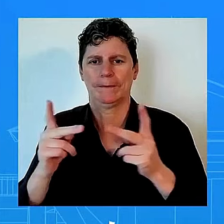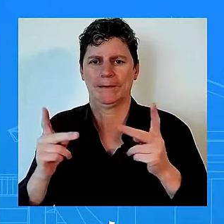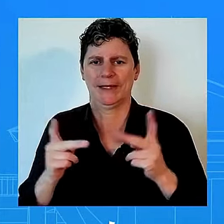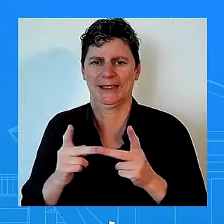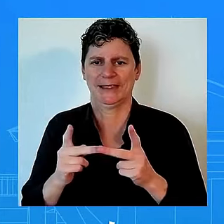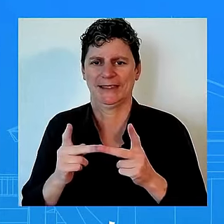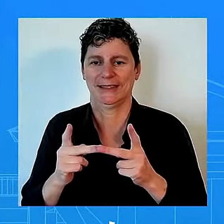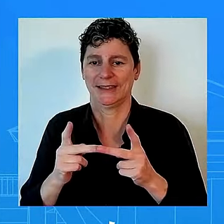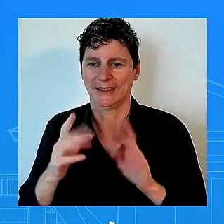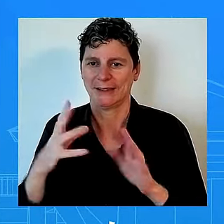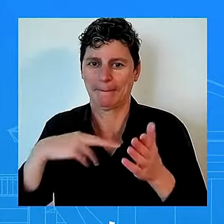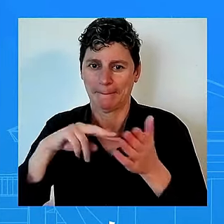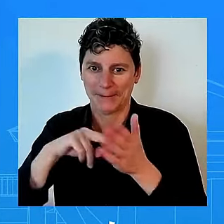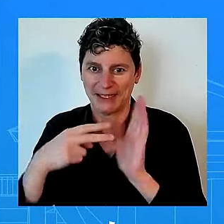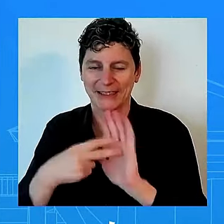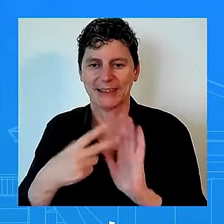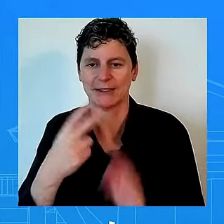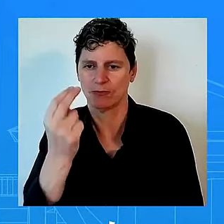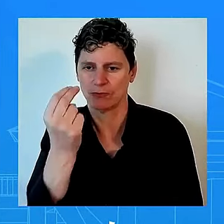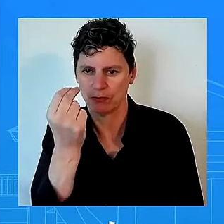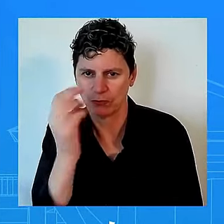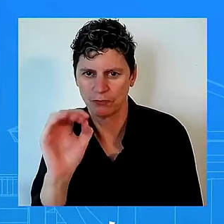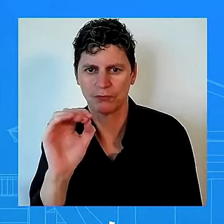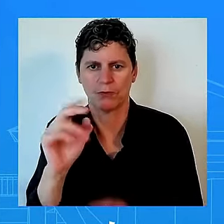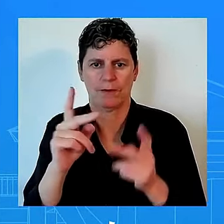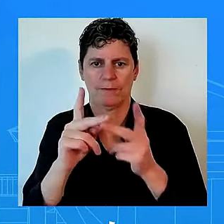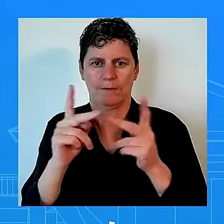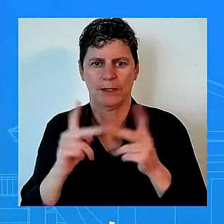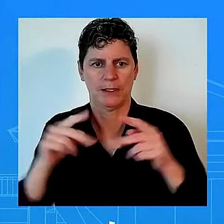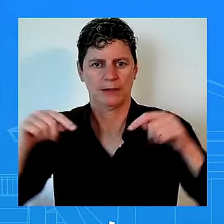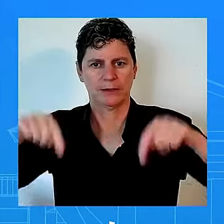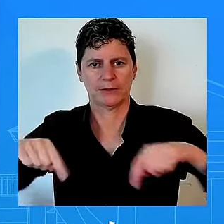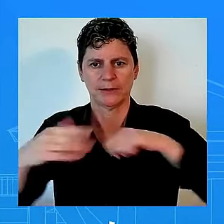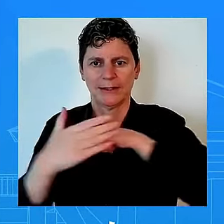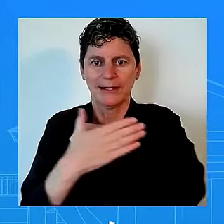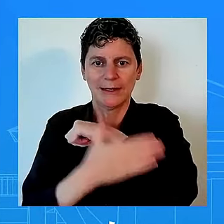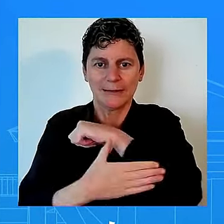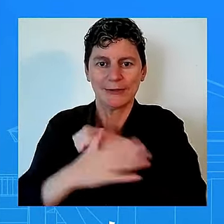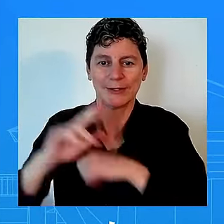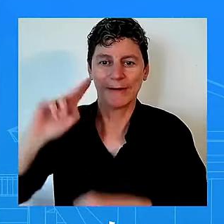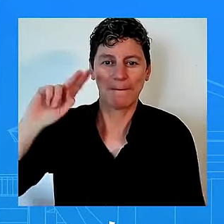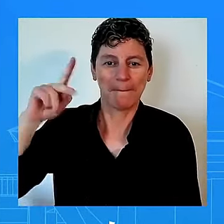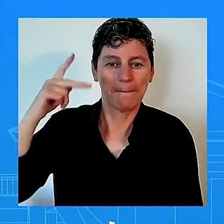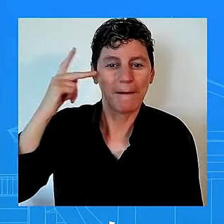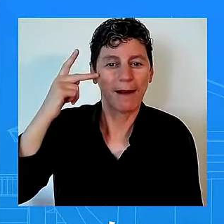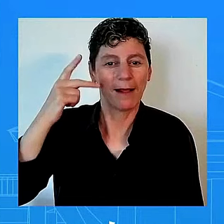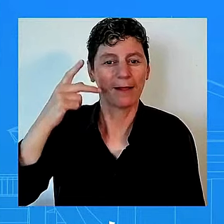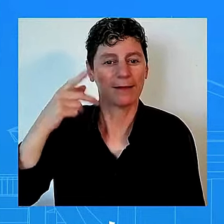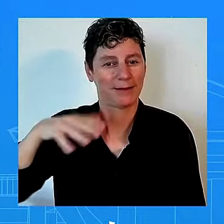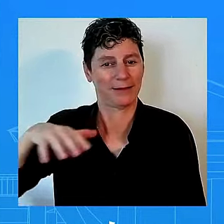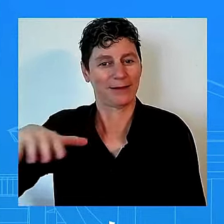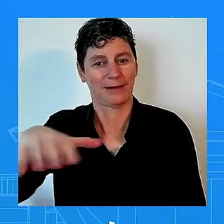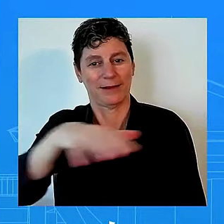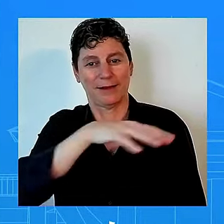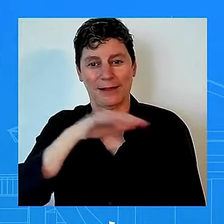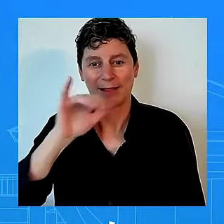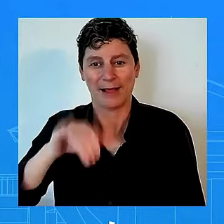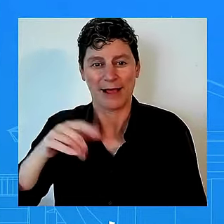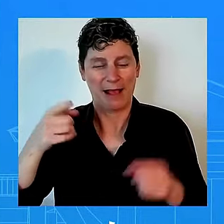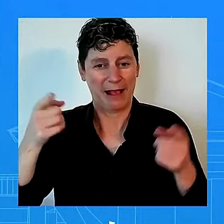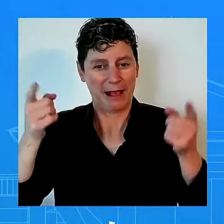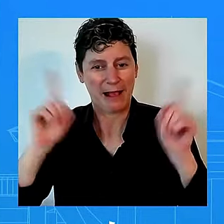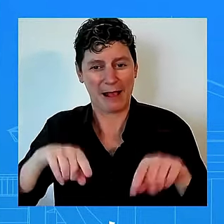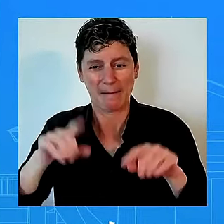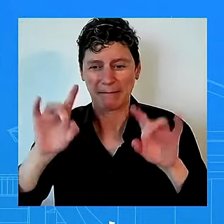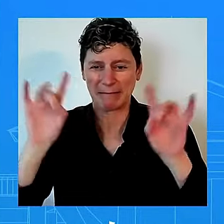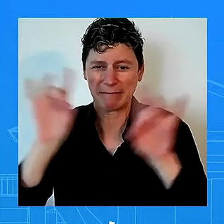in our certainly in our political discourse for this type of uh vitriolic uh smearing hateful language